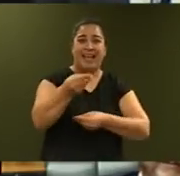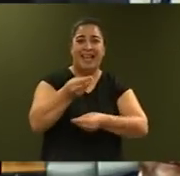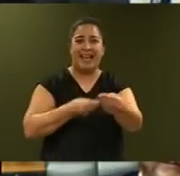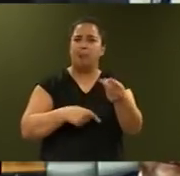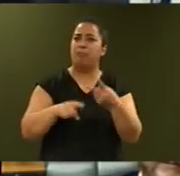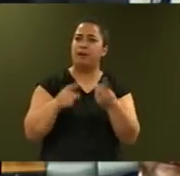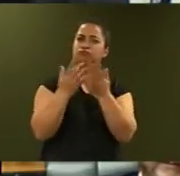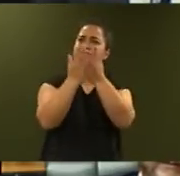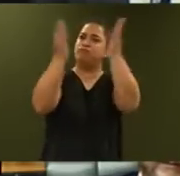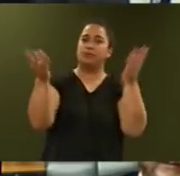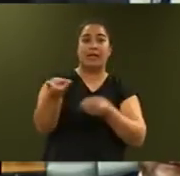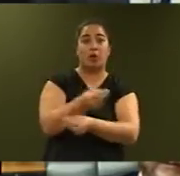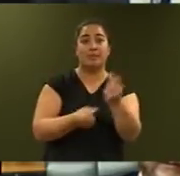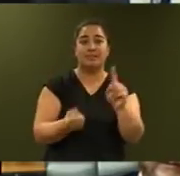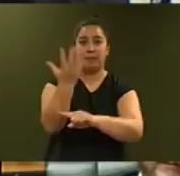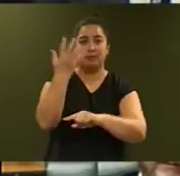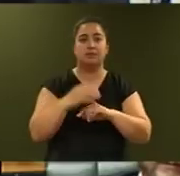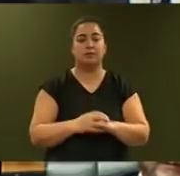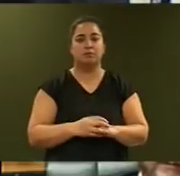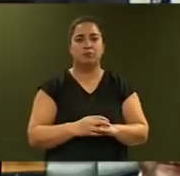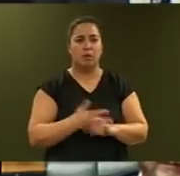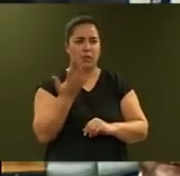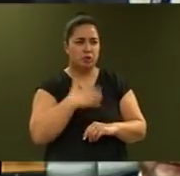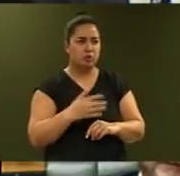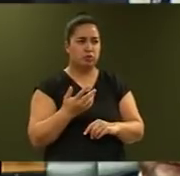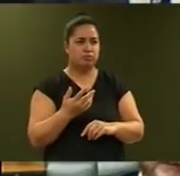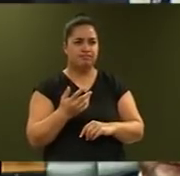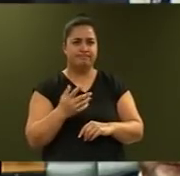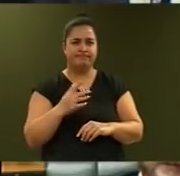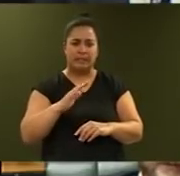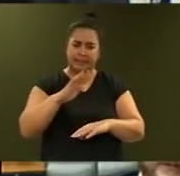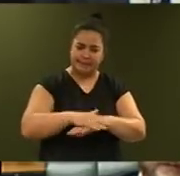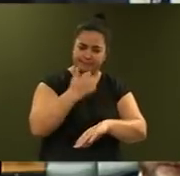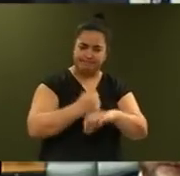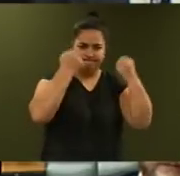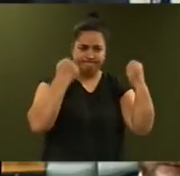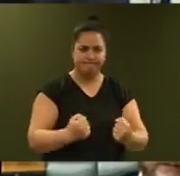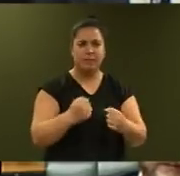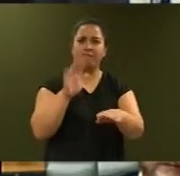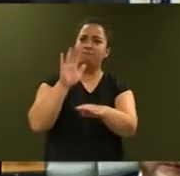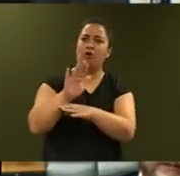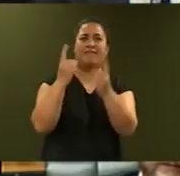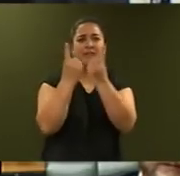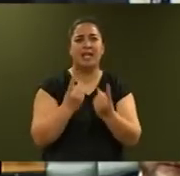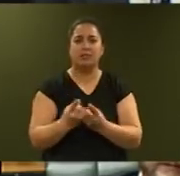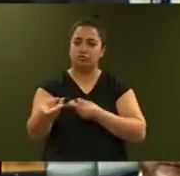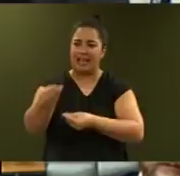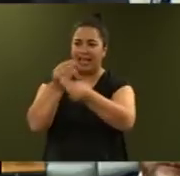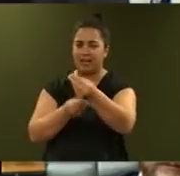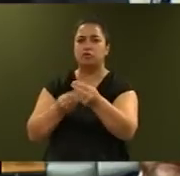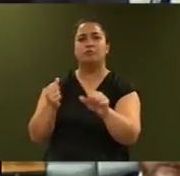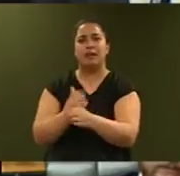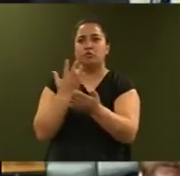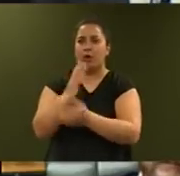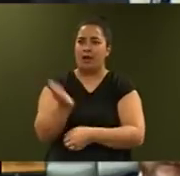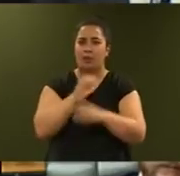This Government is committed to restoring the capability of our Ministry of Foreign Affairs and Trade to advance our cause in the